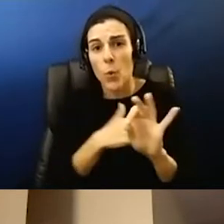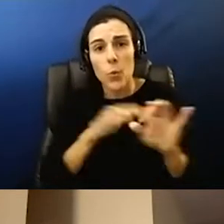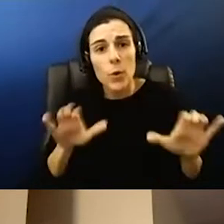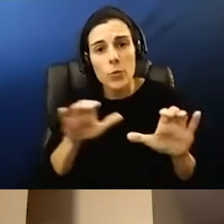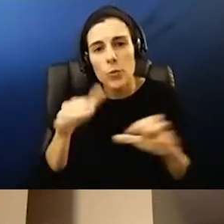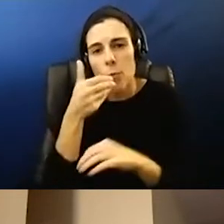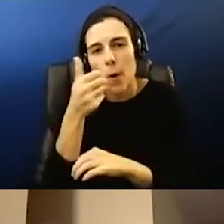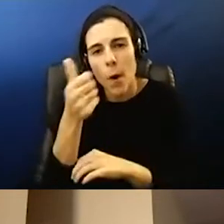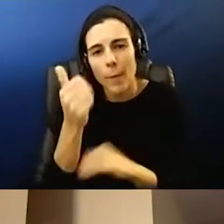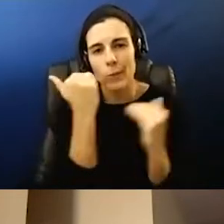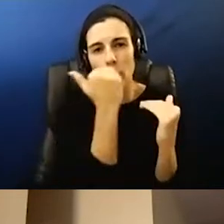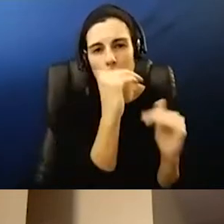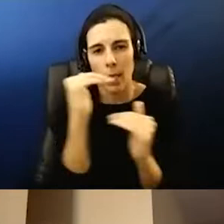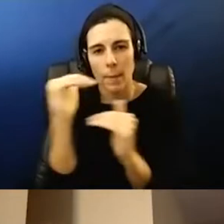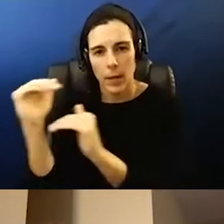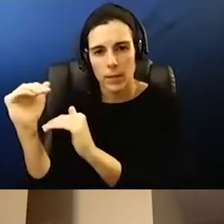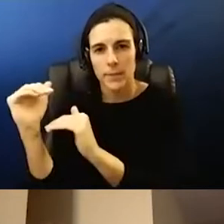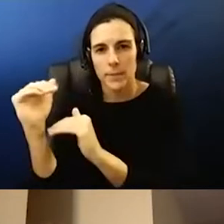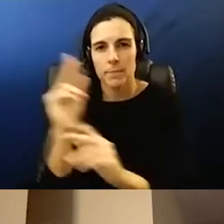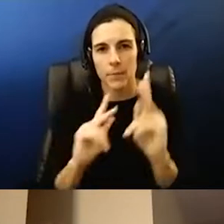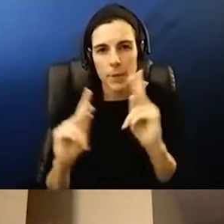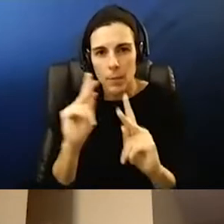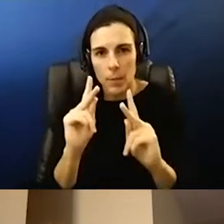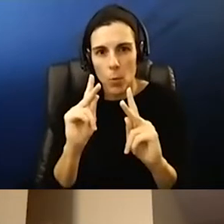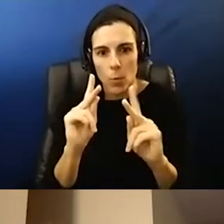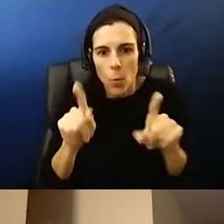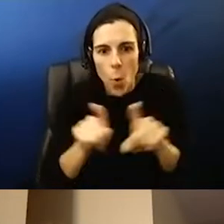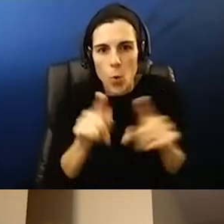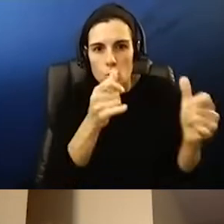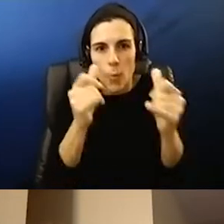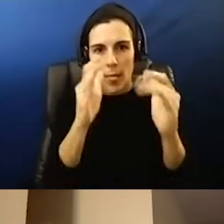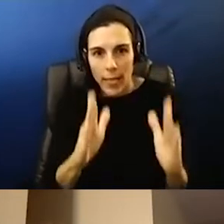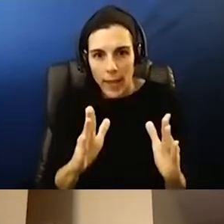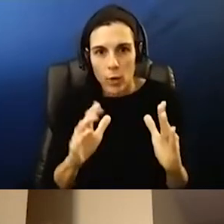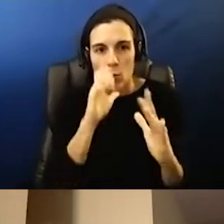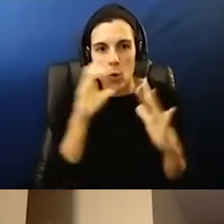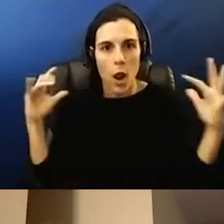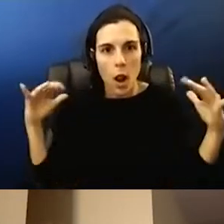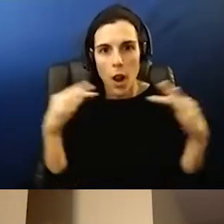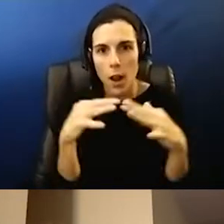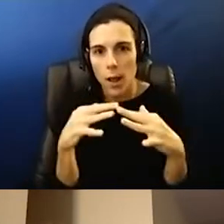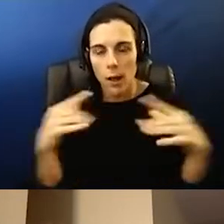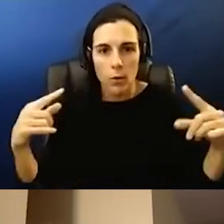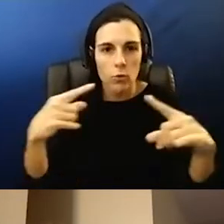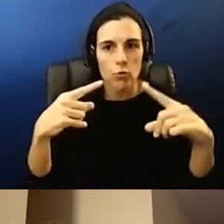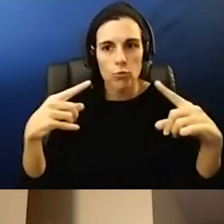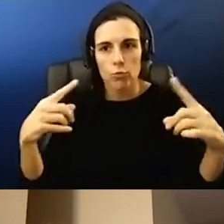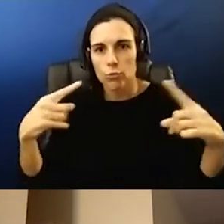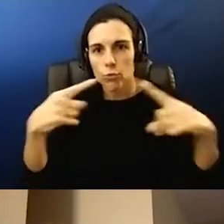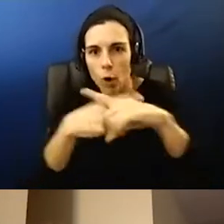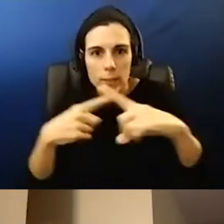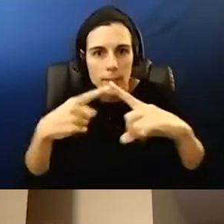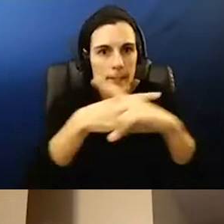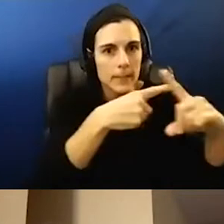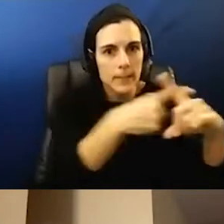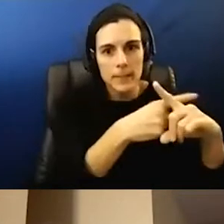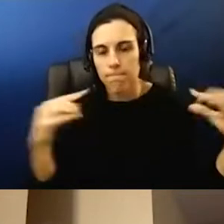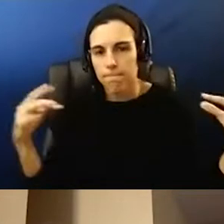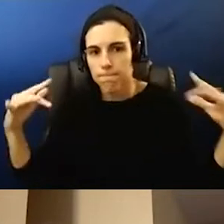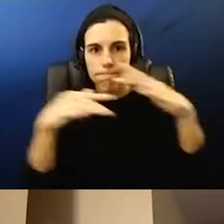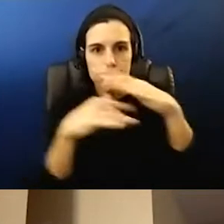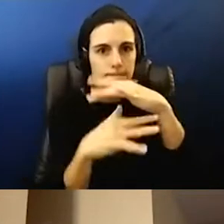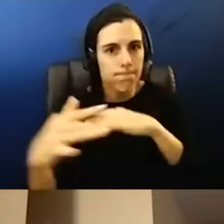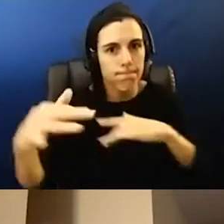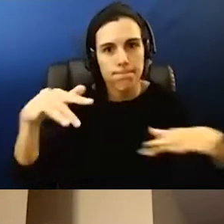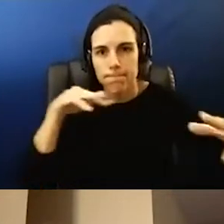limit the people and the players so that we're not crossing different folks from different areas,